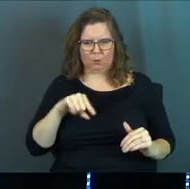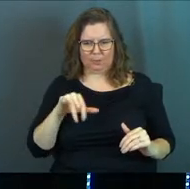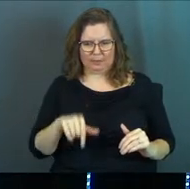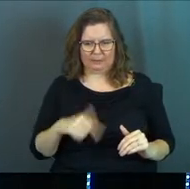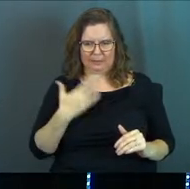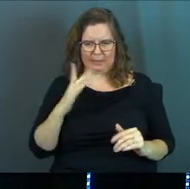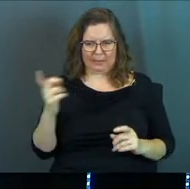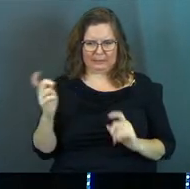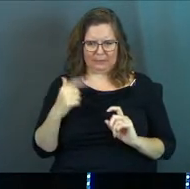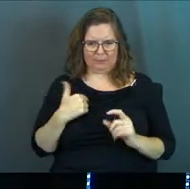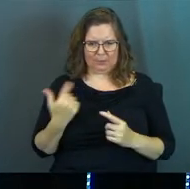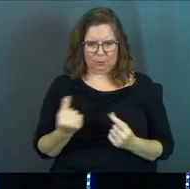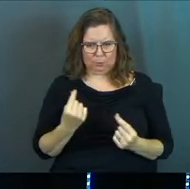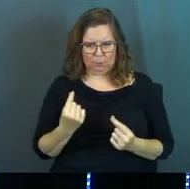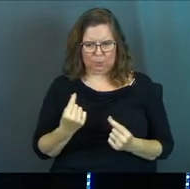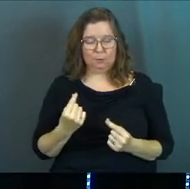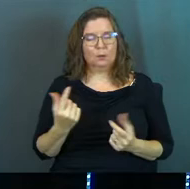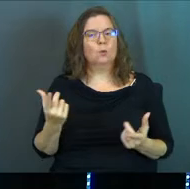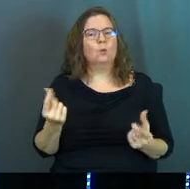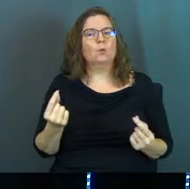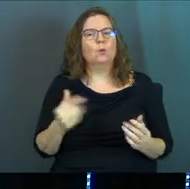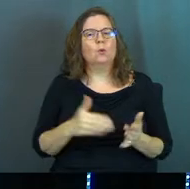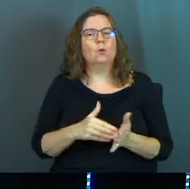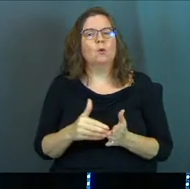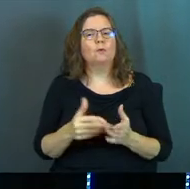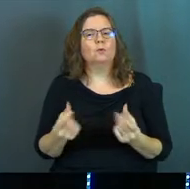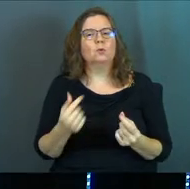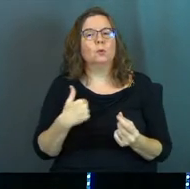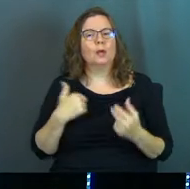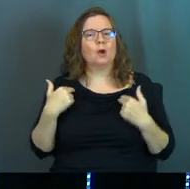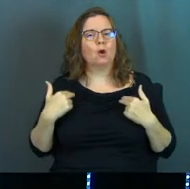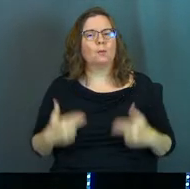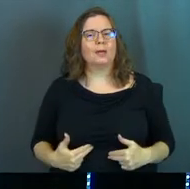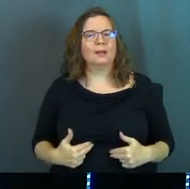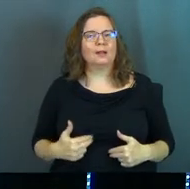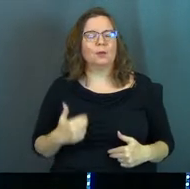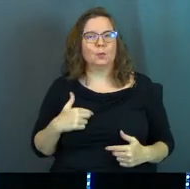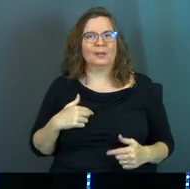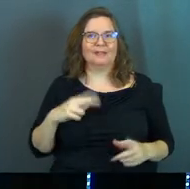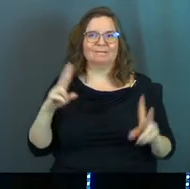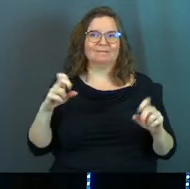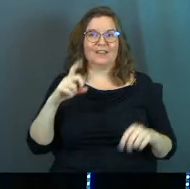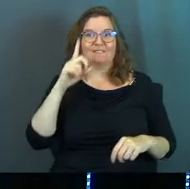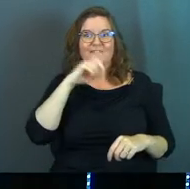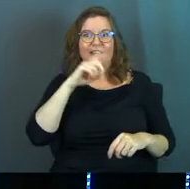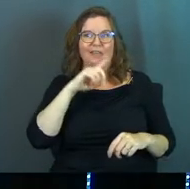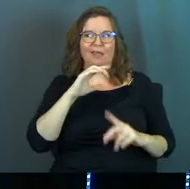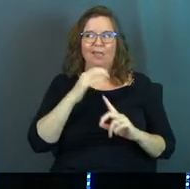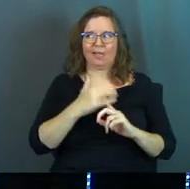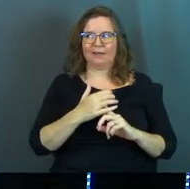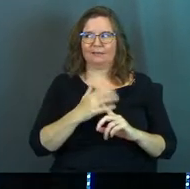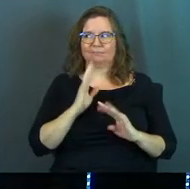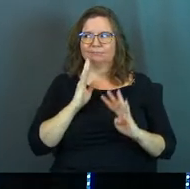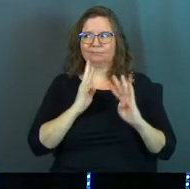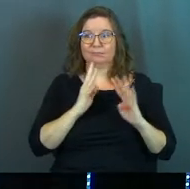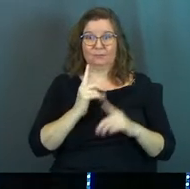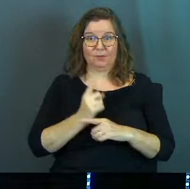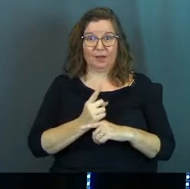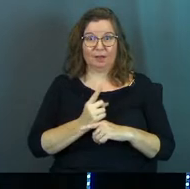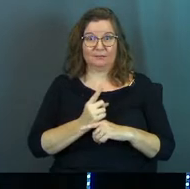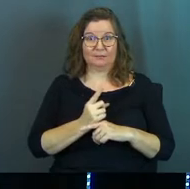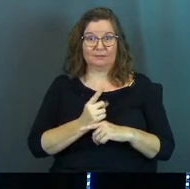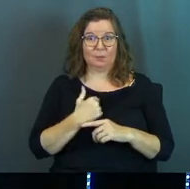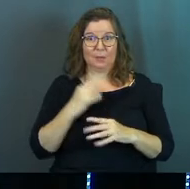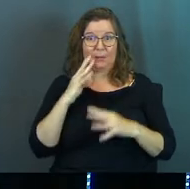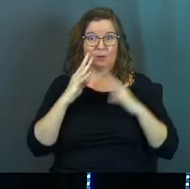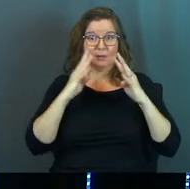the thing that God has given me to do, what do we often do in our humanity? We fake it. Right? We